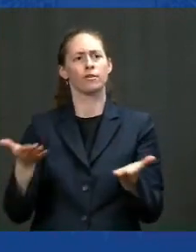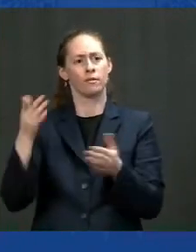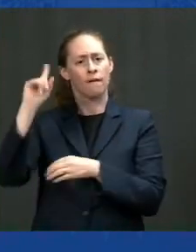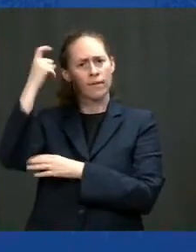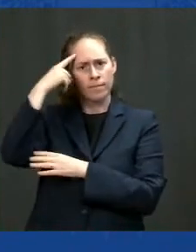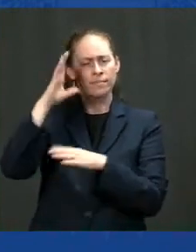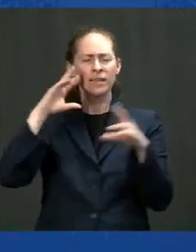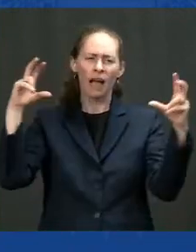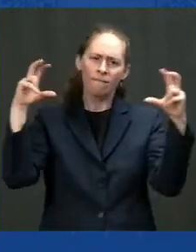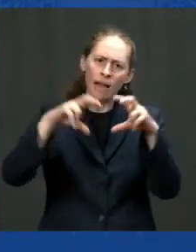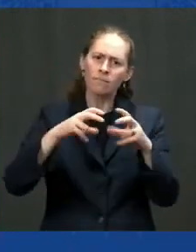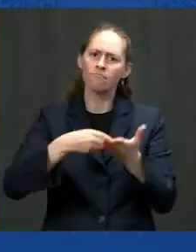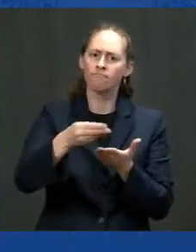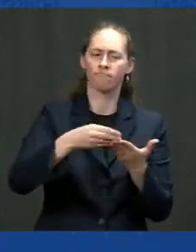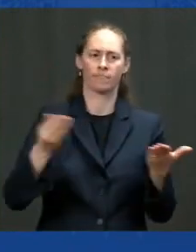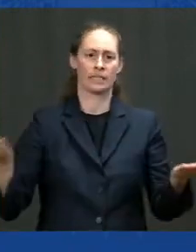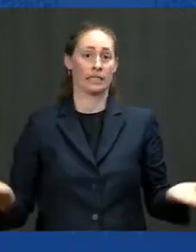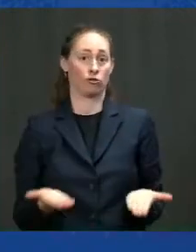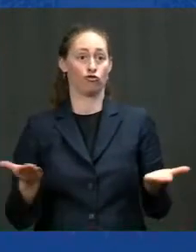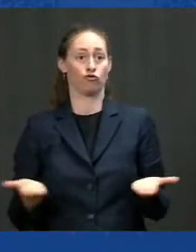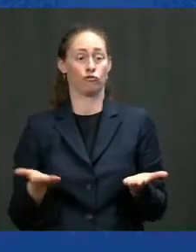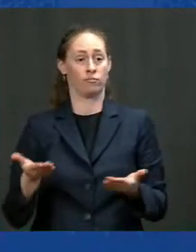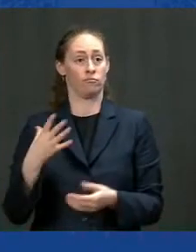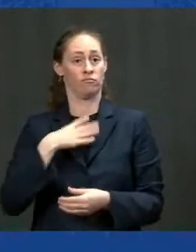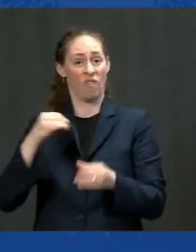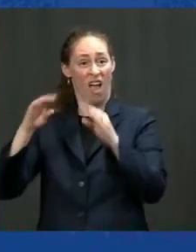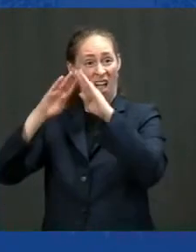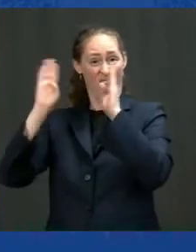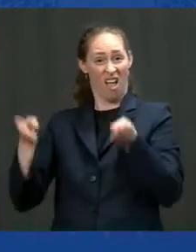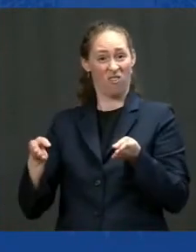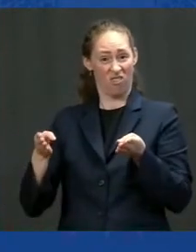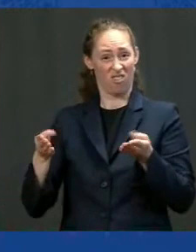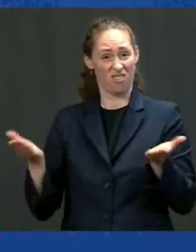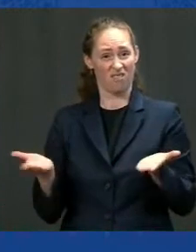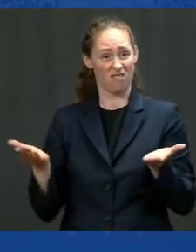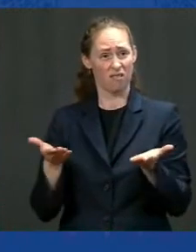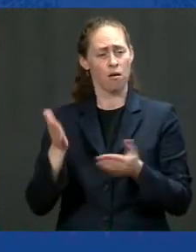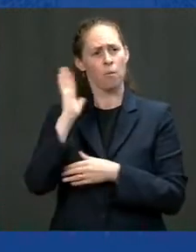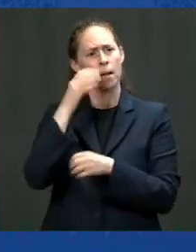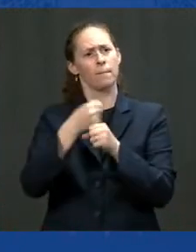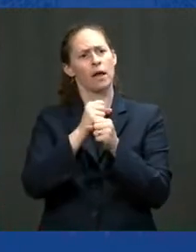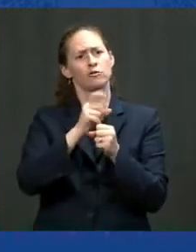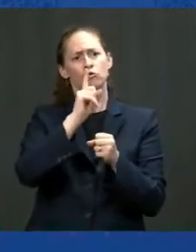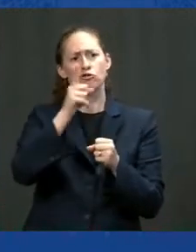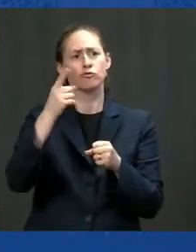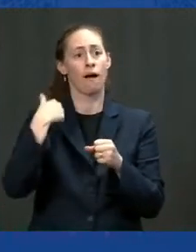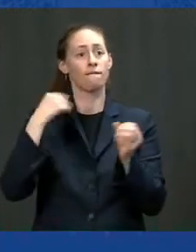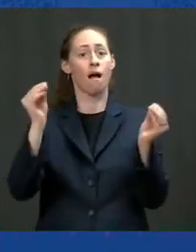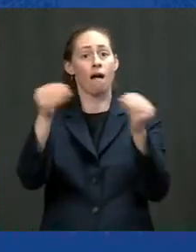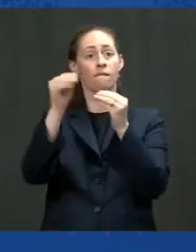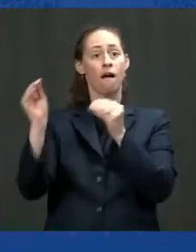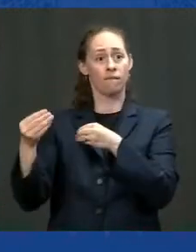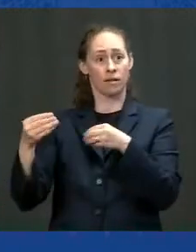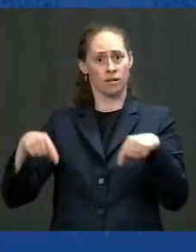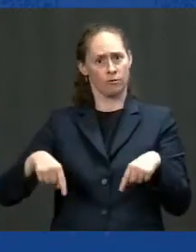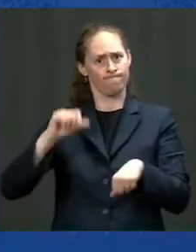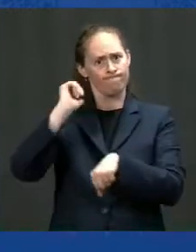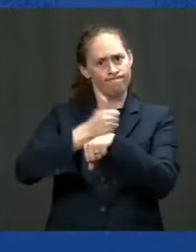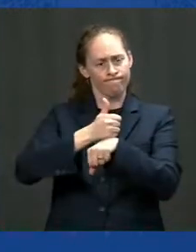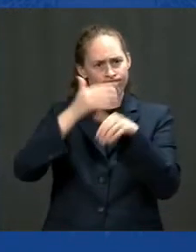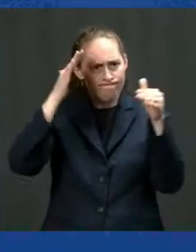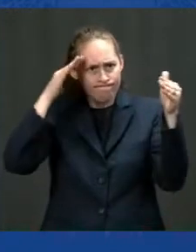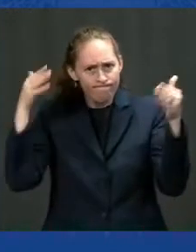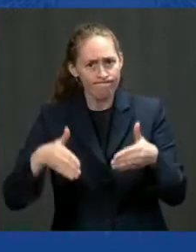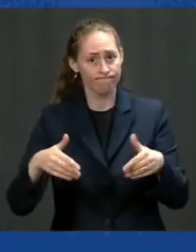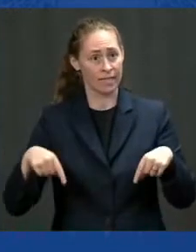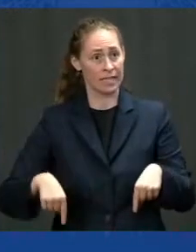-my-in the White House itself, we put in a made-in-America office to oversee, not an agency, in the White House itself,